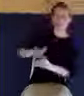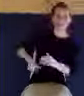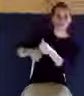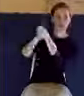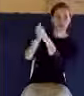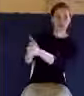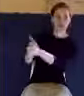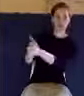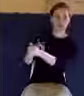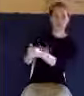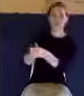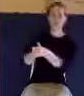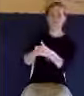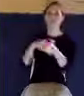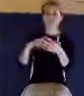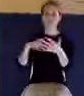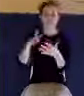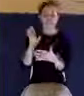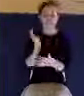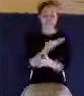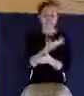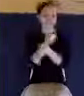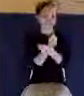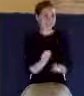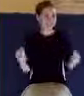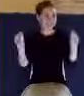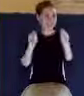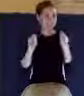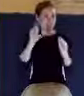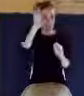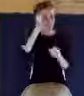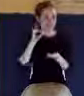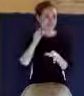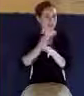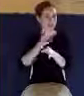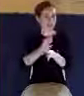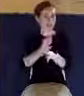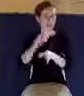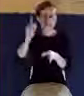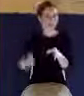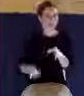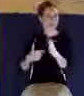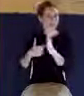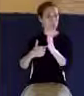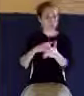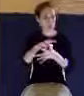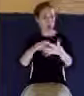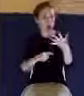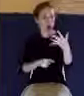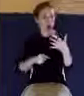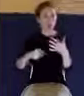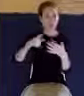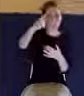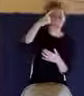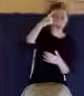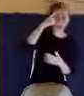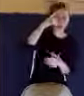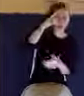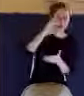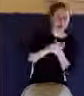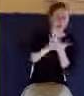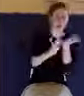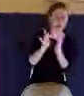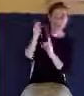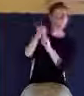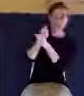And saving faith involves all of these elements. We have to believe in our mind that Jesus was the Savior, the Son of God, who came and